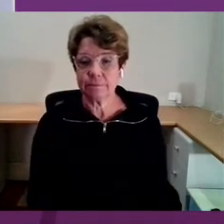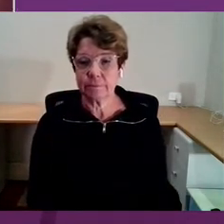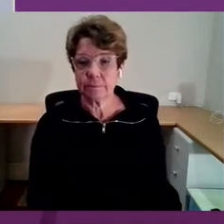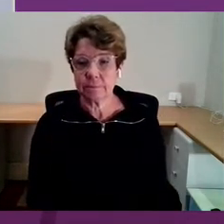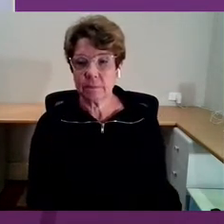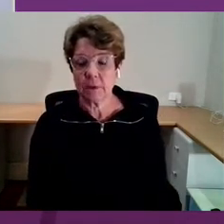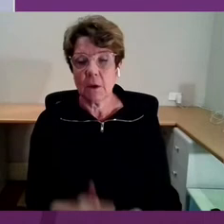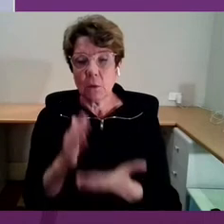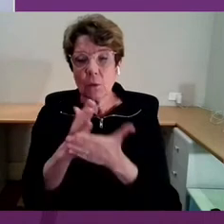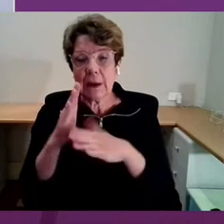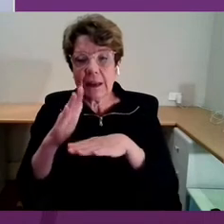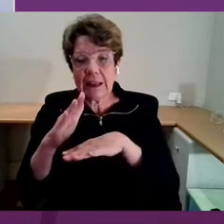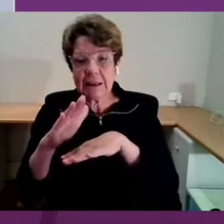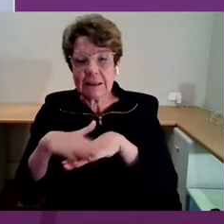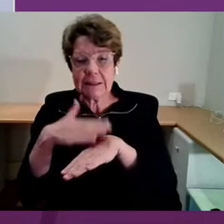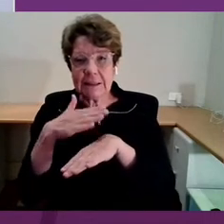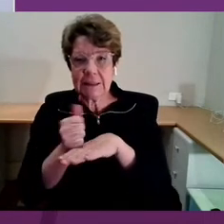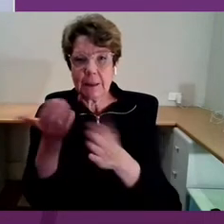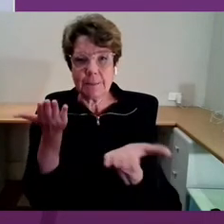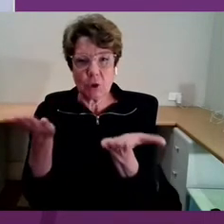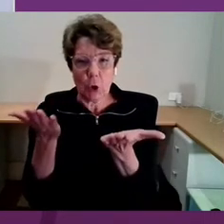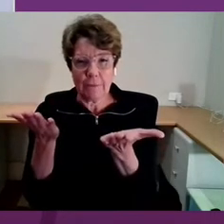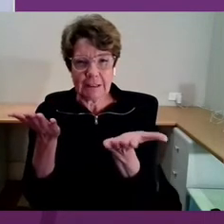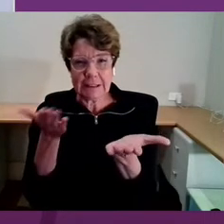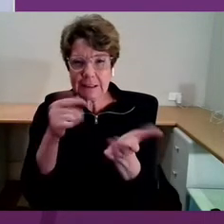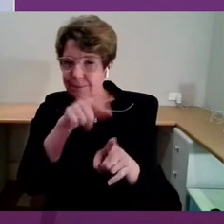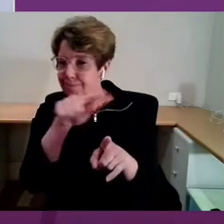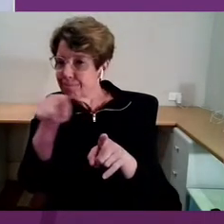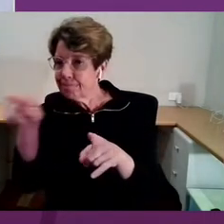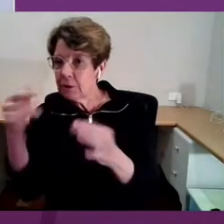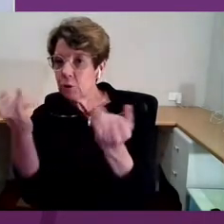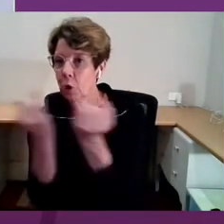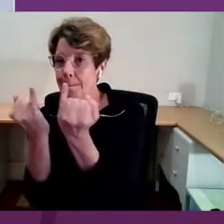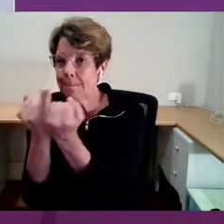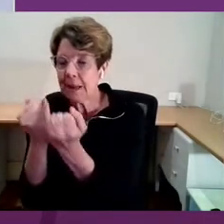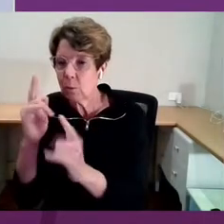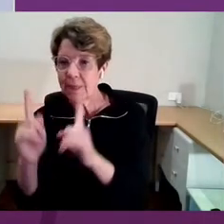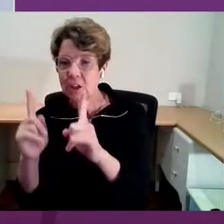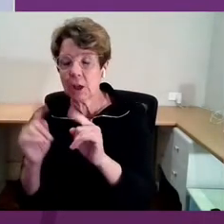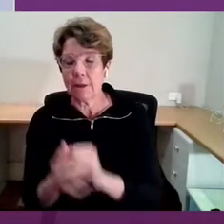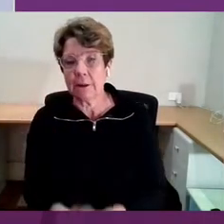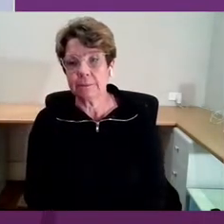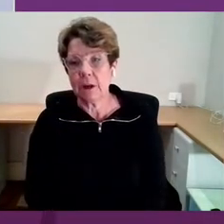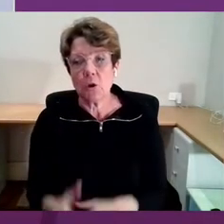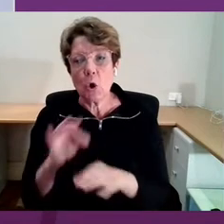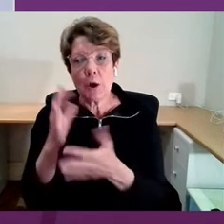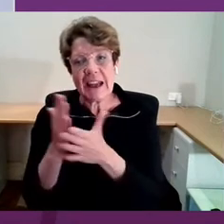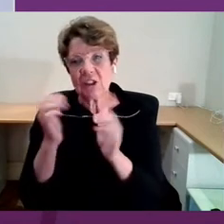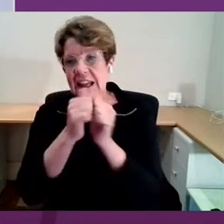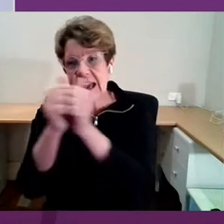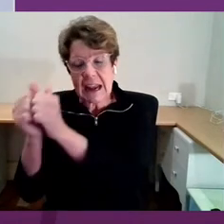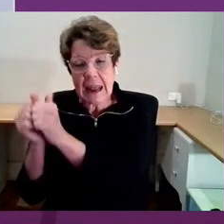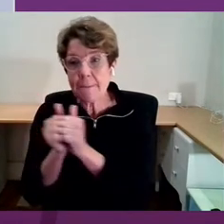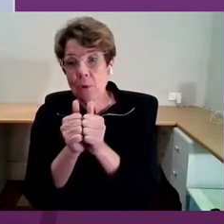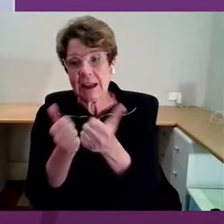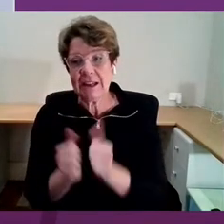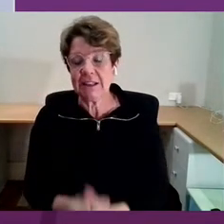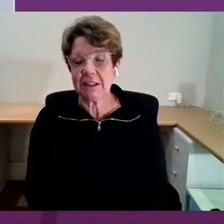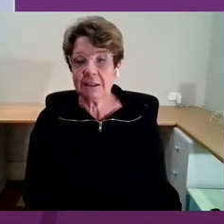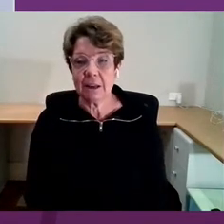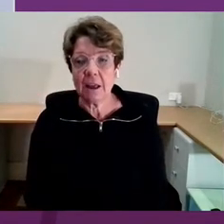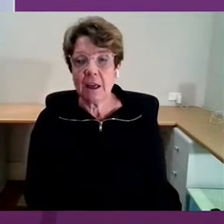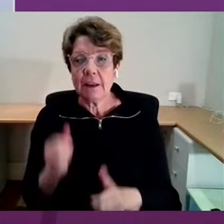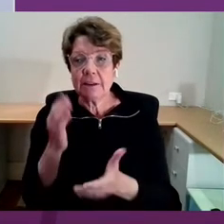services up to compete with one another and not actually collaborate. There's a lot of short-term funding.